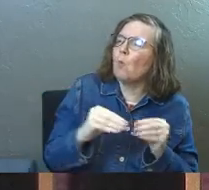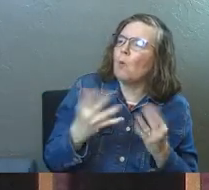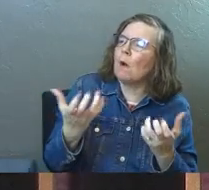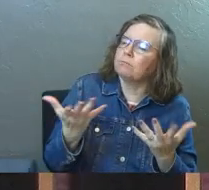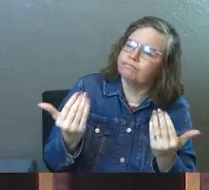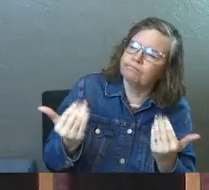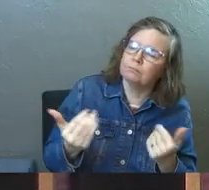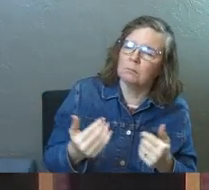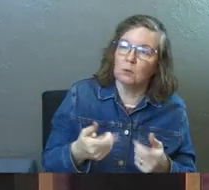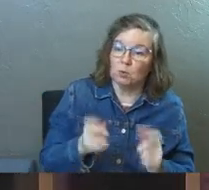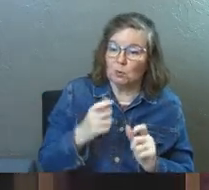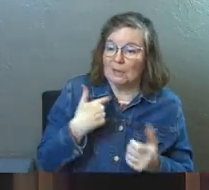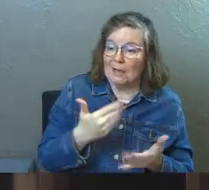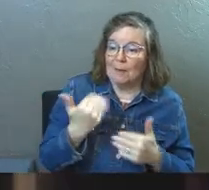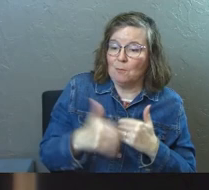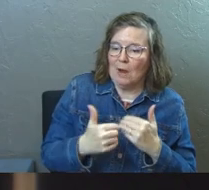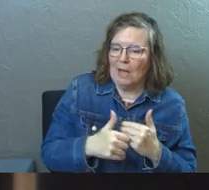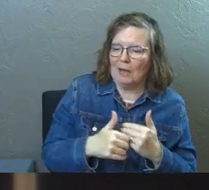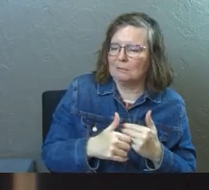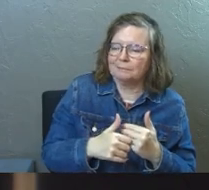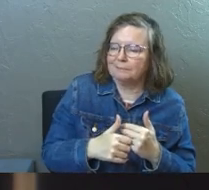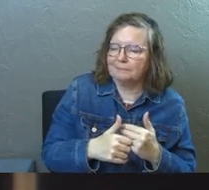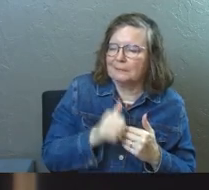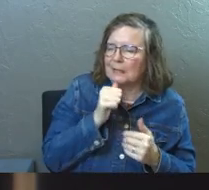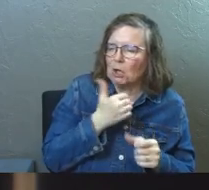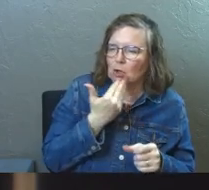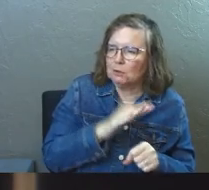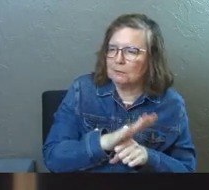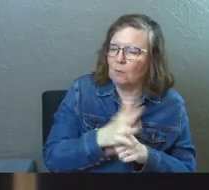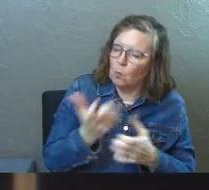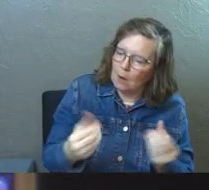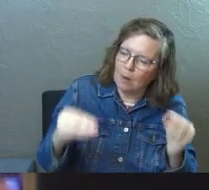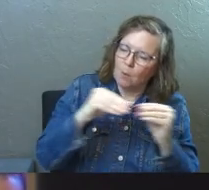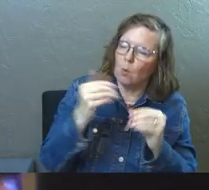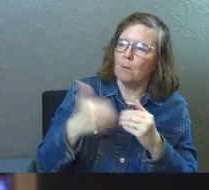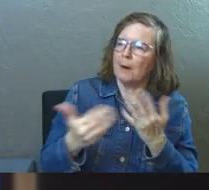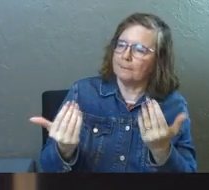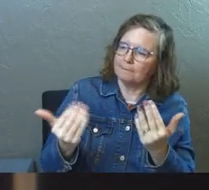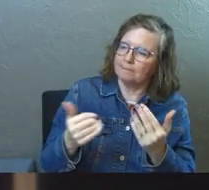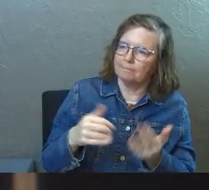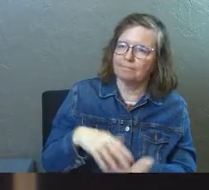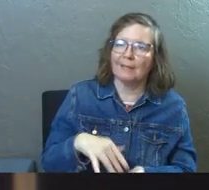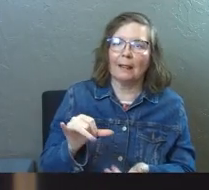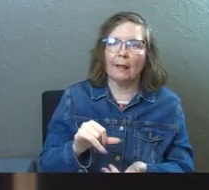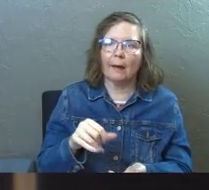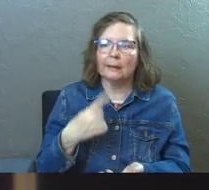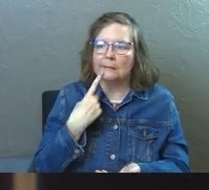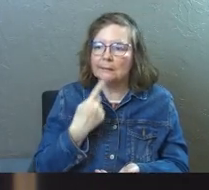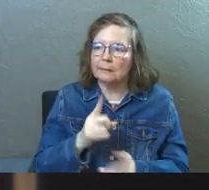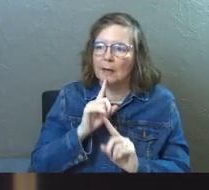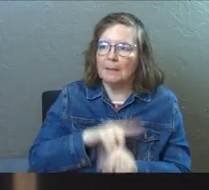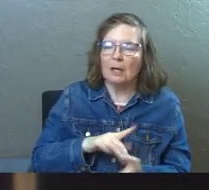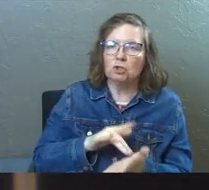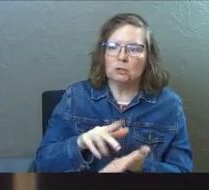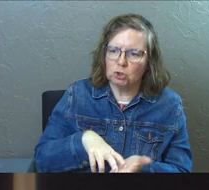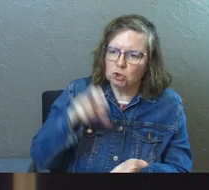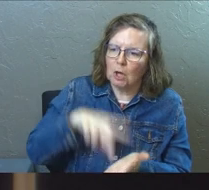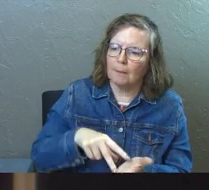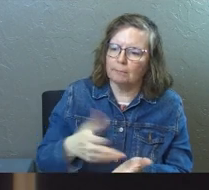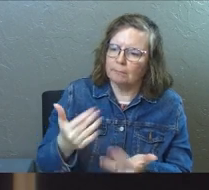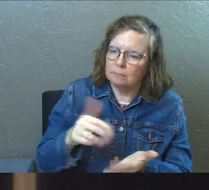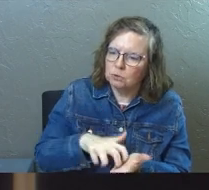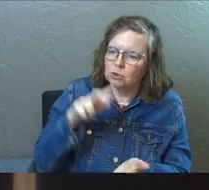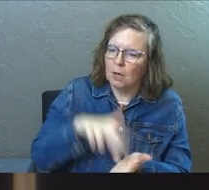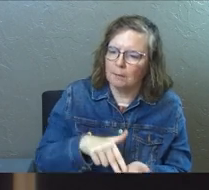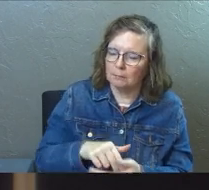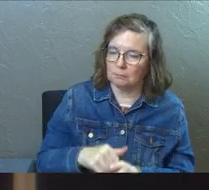Like you just gave us all bread, but we want more bread. Jump, Jesus, jump. After all,